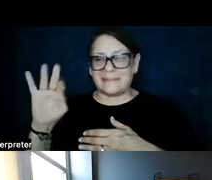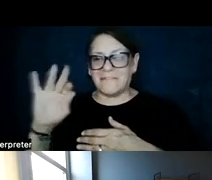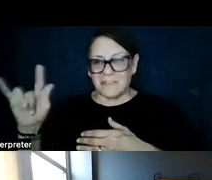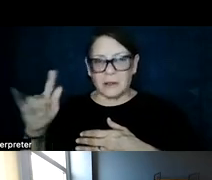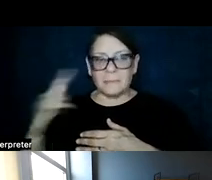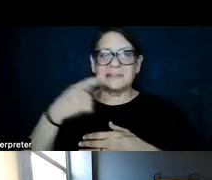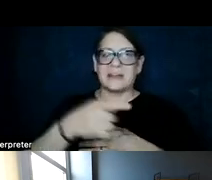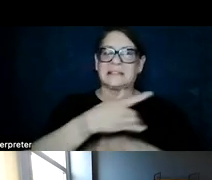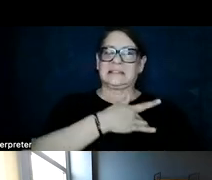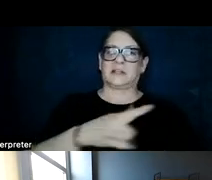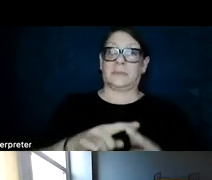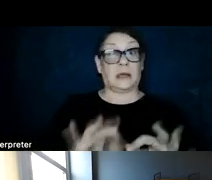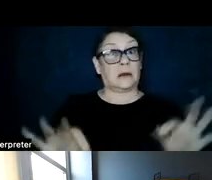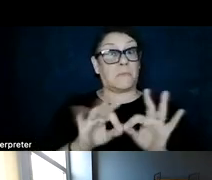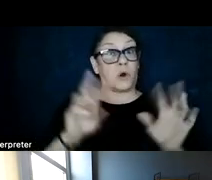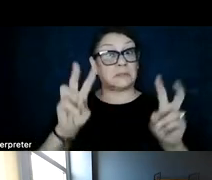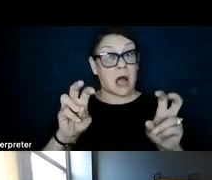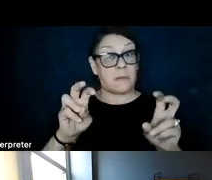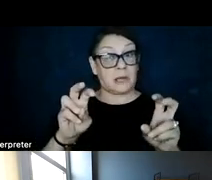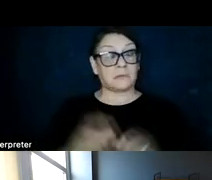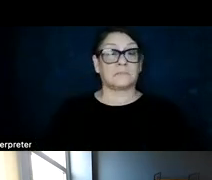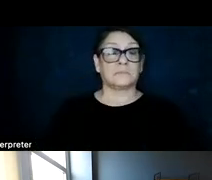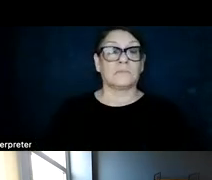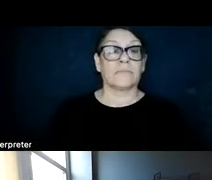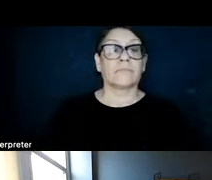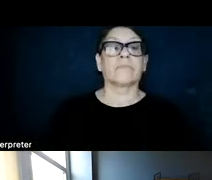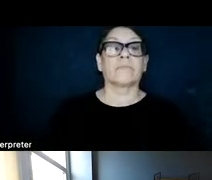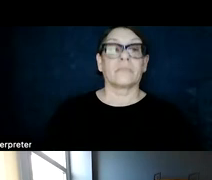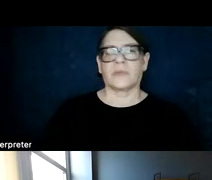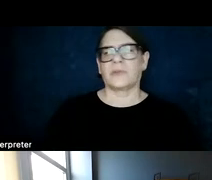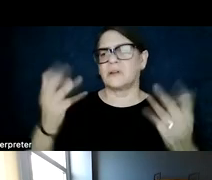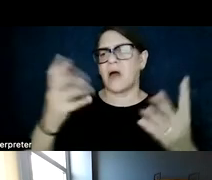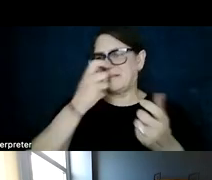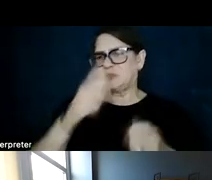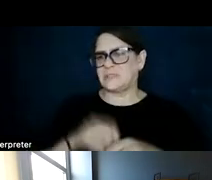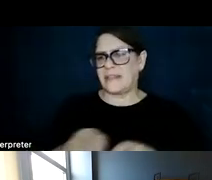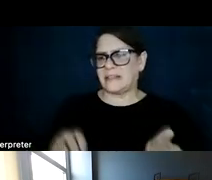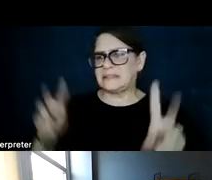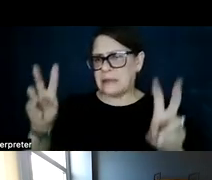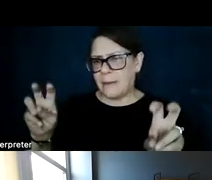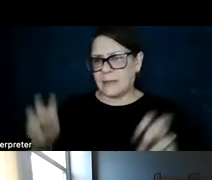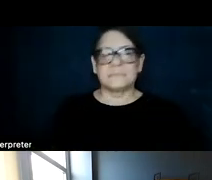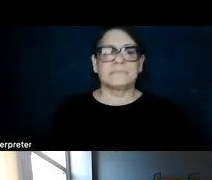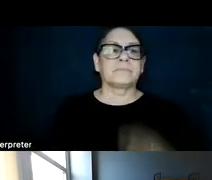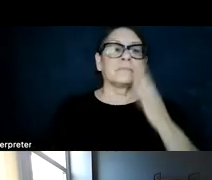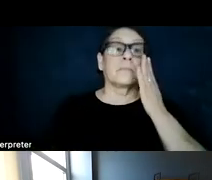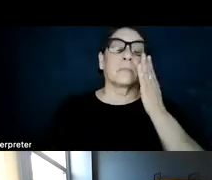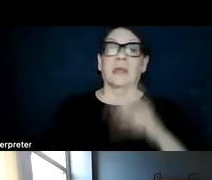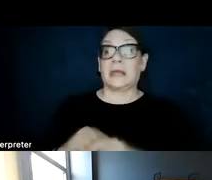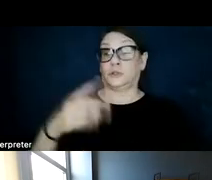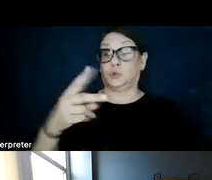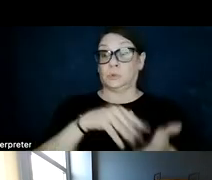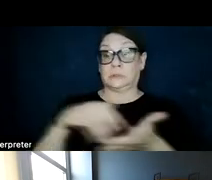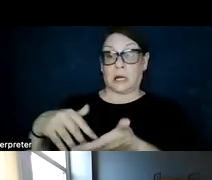this is a really important topic and one for which there's a lot of interest. So in two studies we